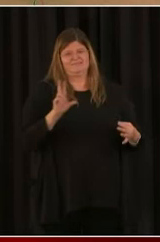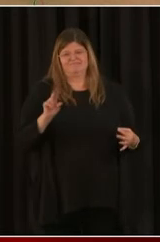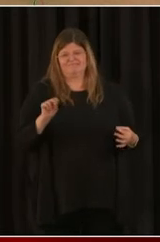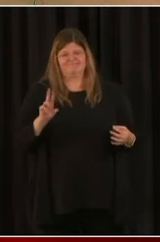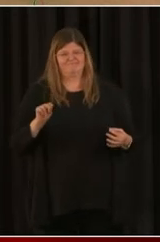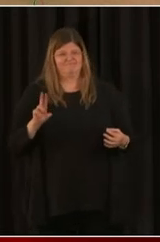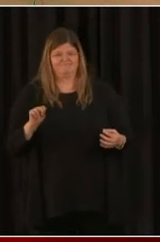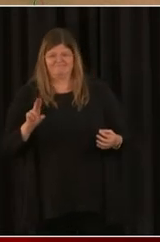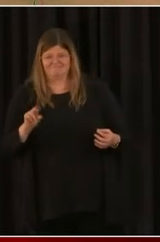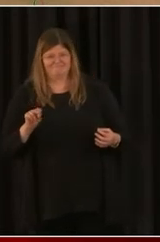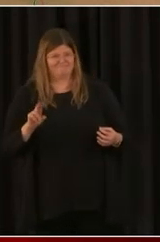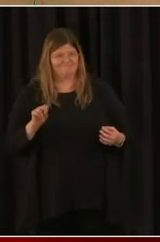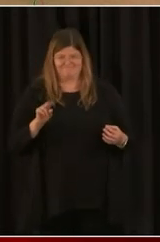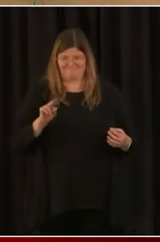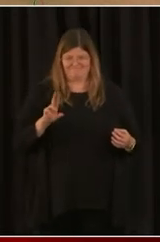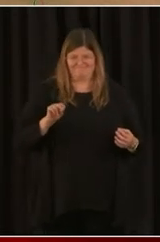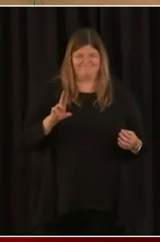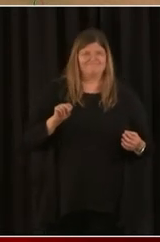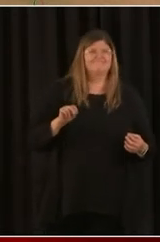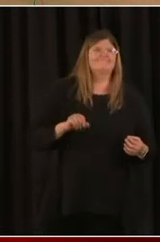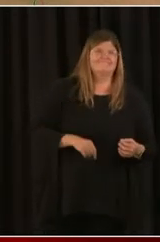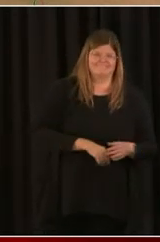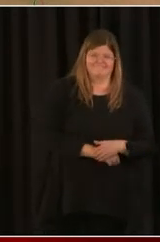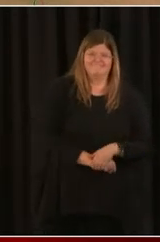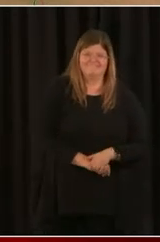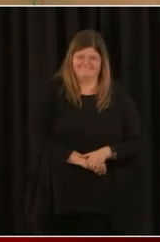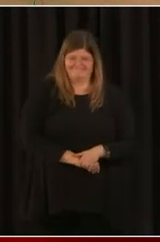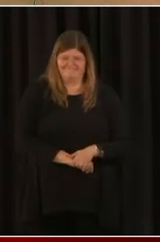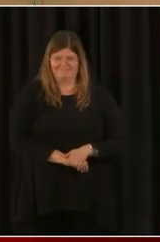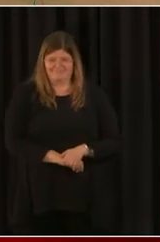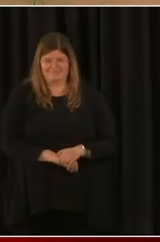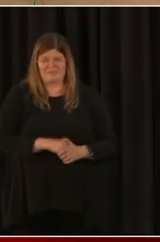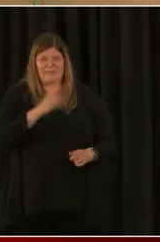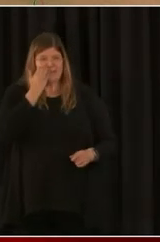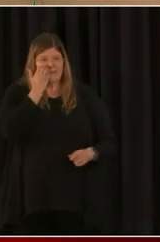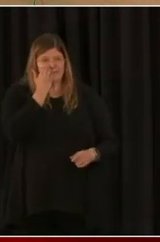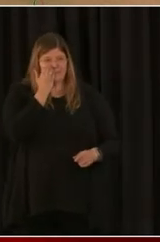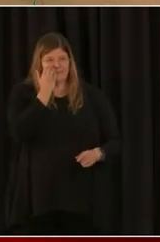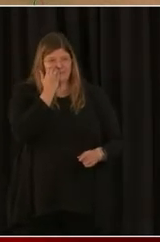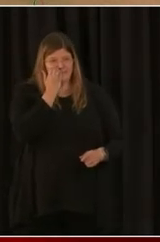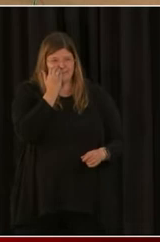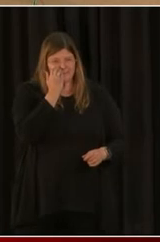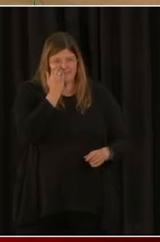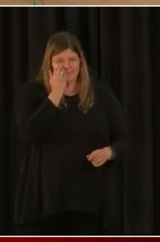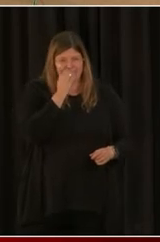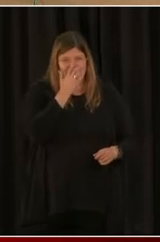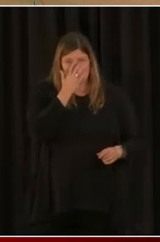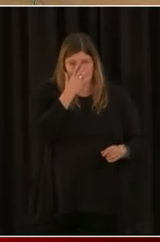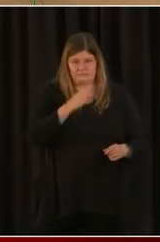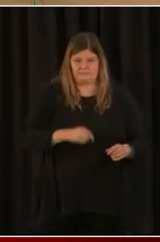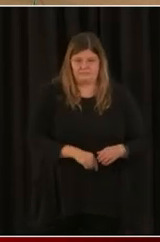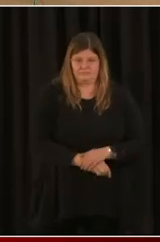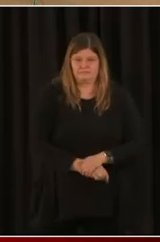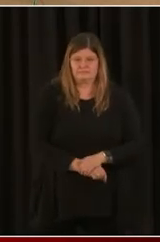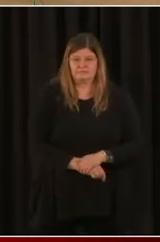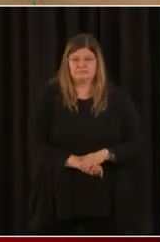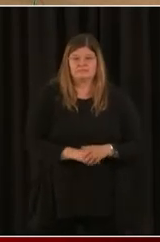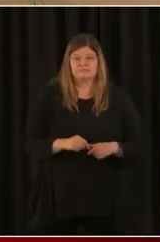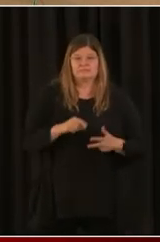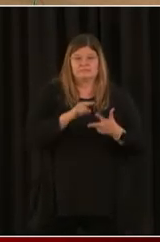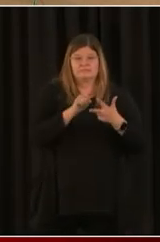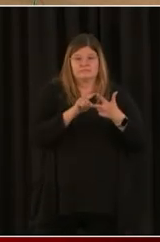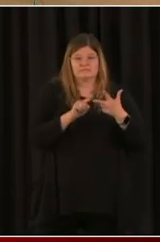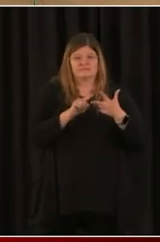trying to borrow any money because we have a substantial line of credit with City First. So, that's where we wanted to try to keep